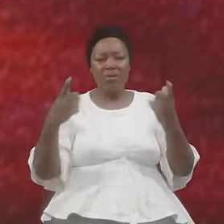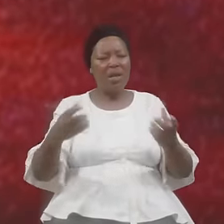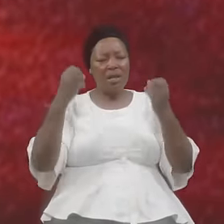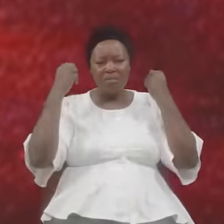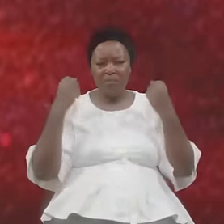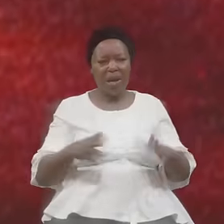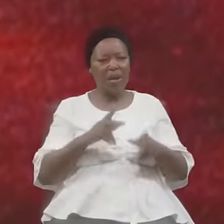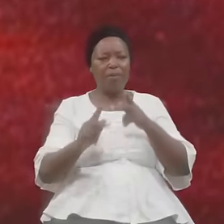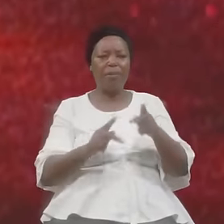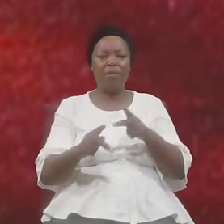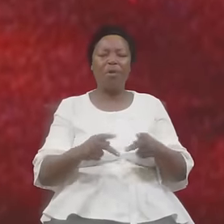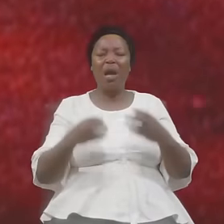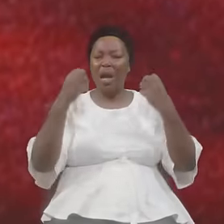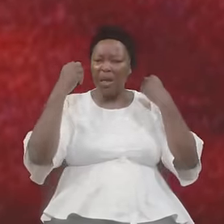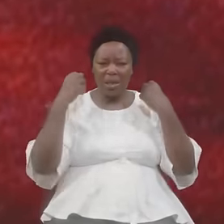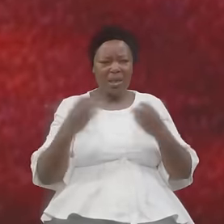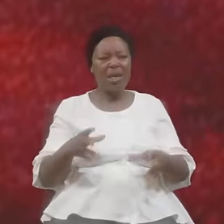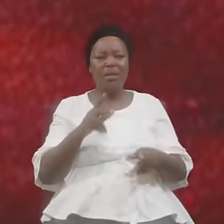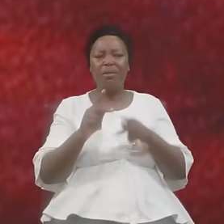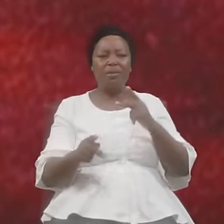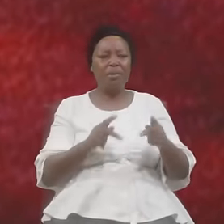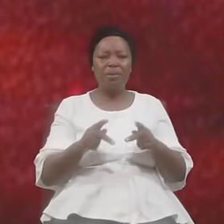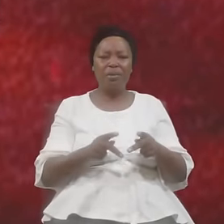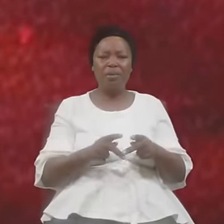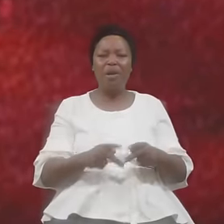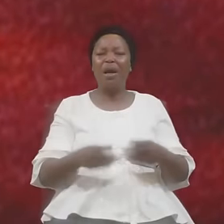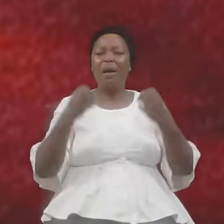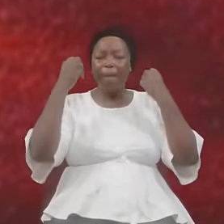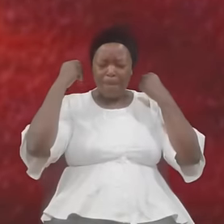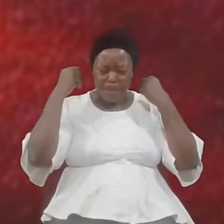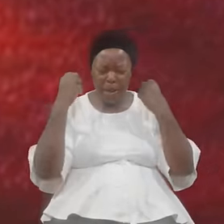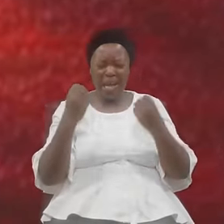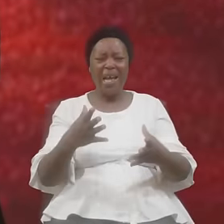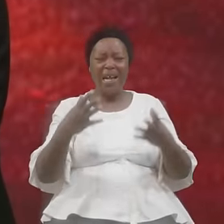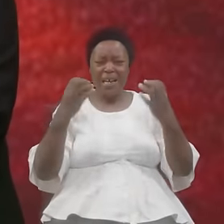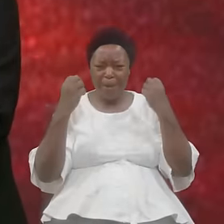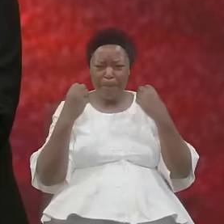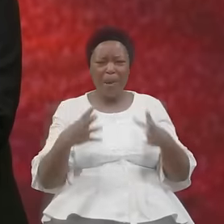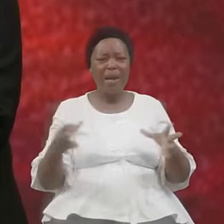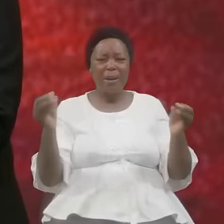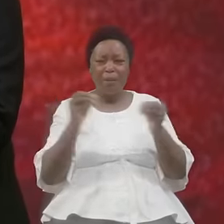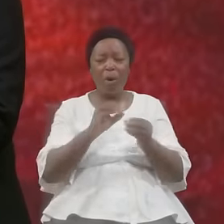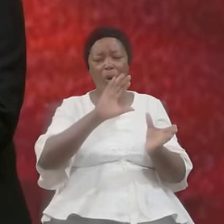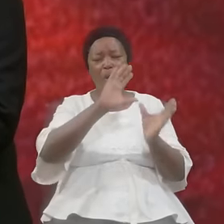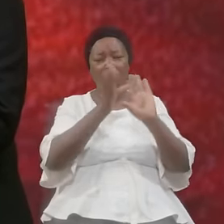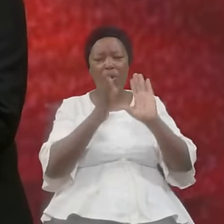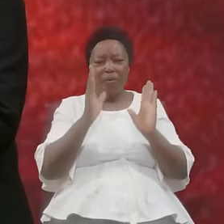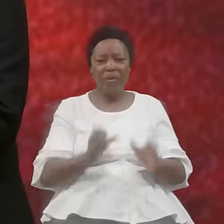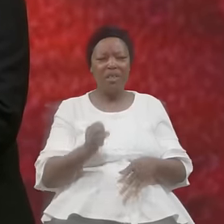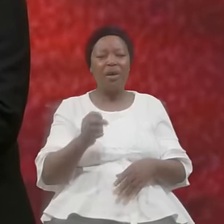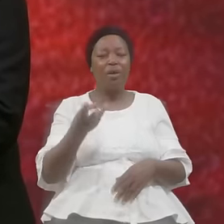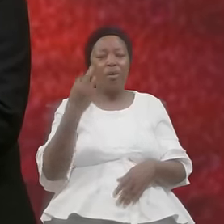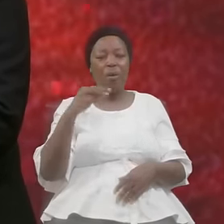Much People Many More Converts Were